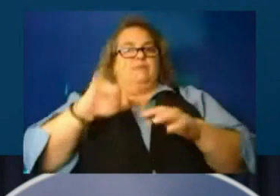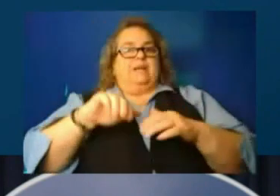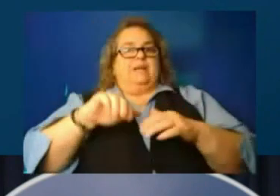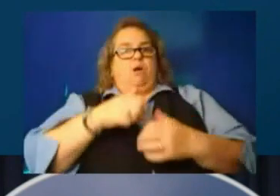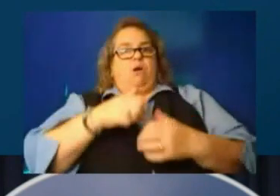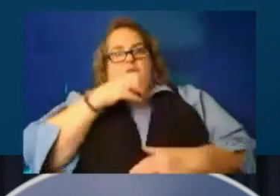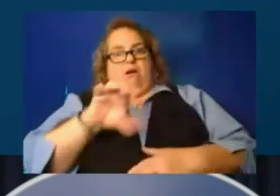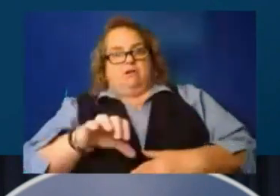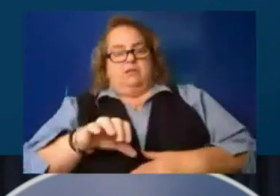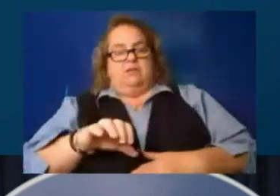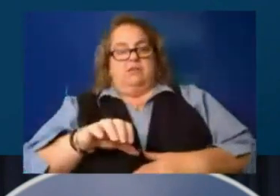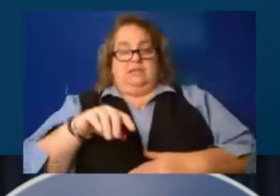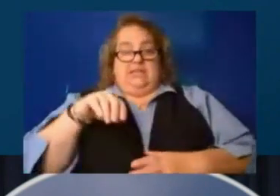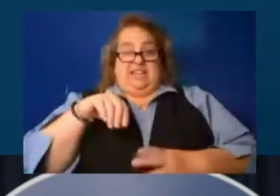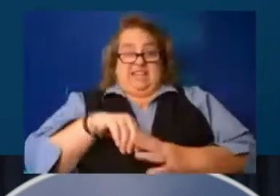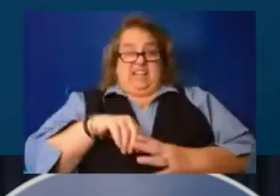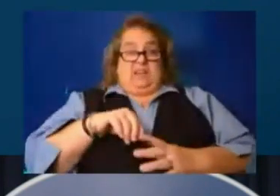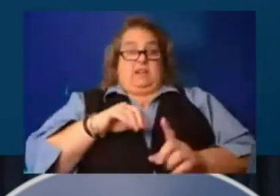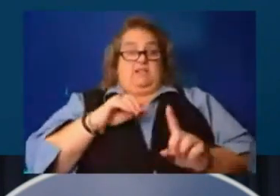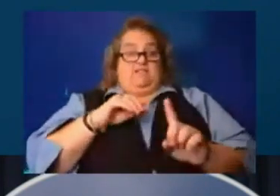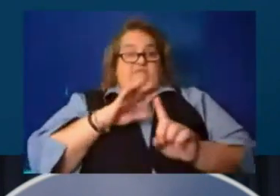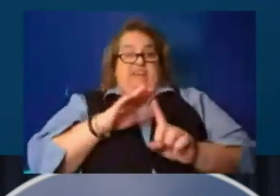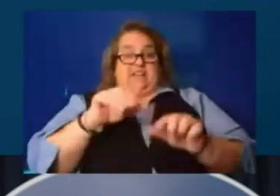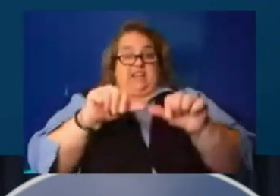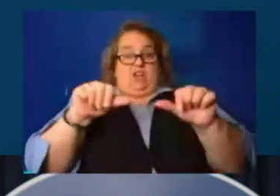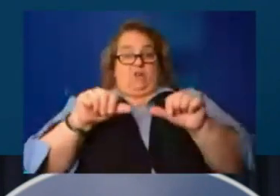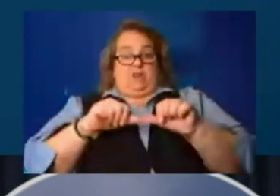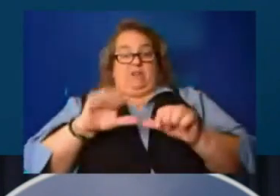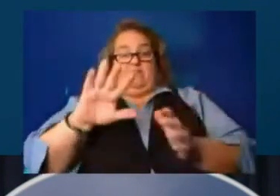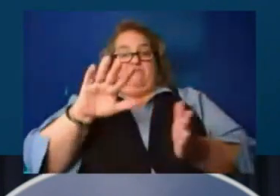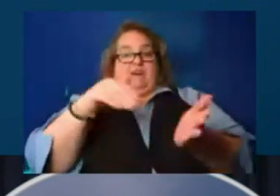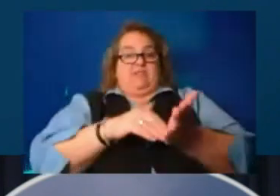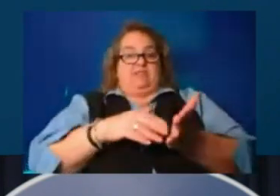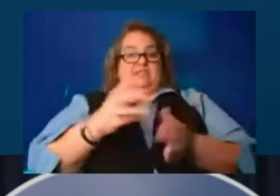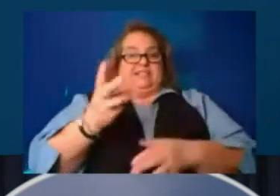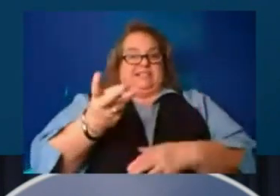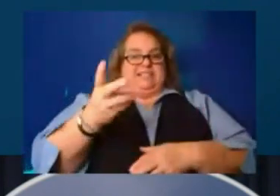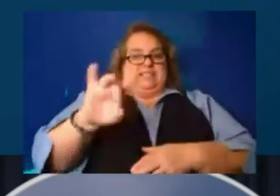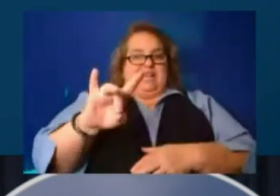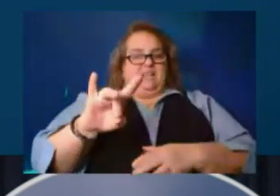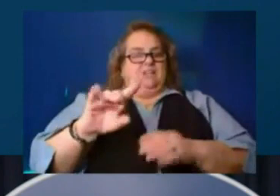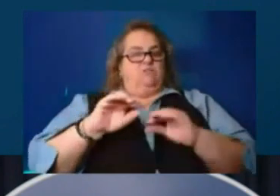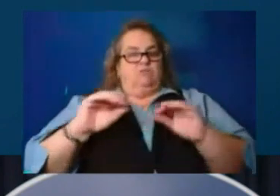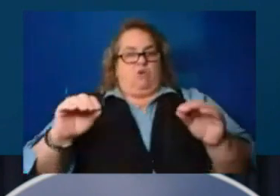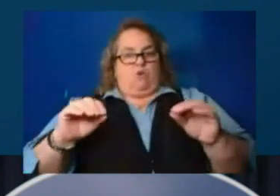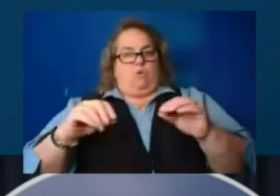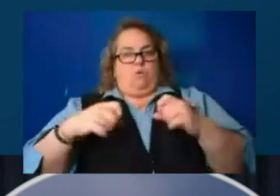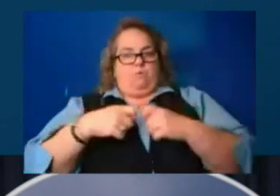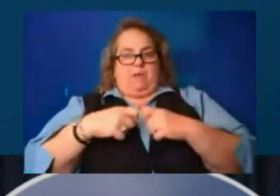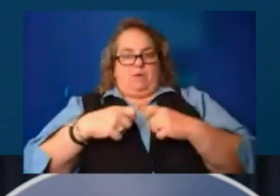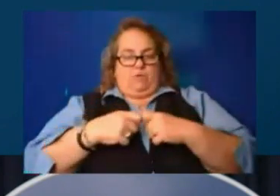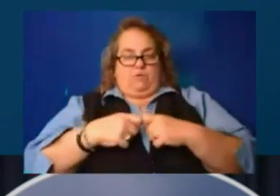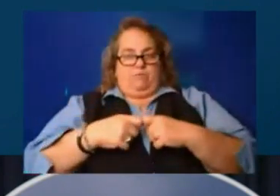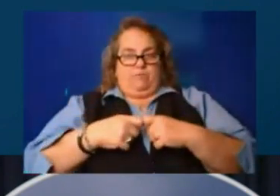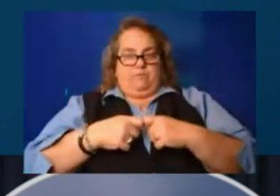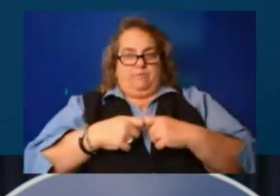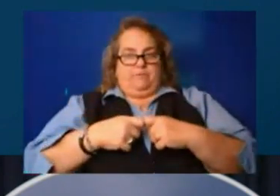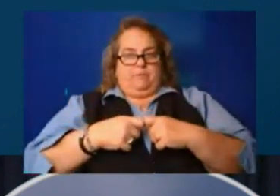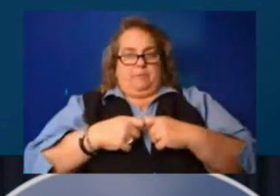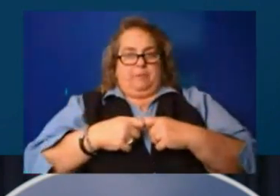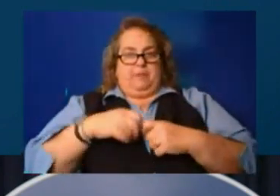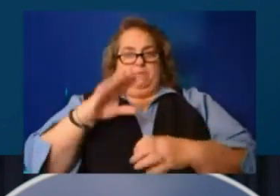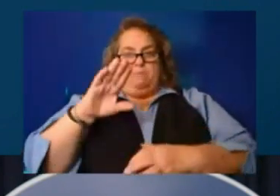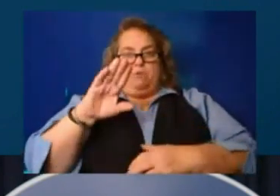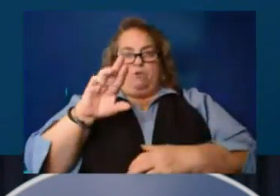in the affected area now 5068 without power. Um, in breath it, uh,